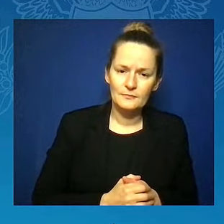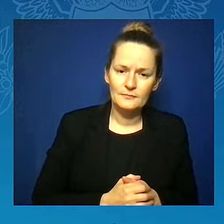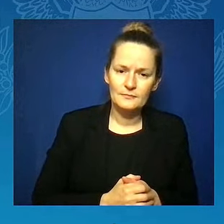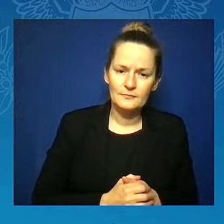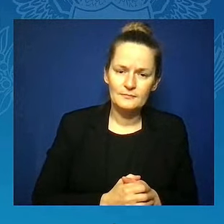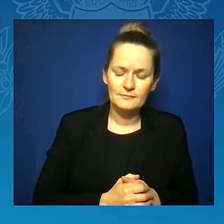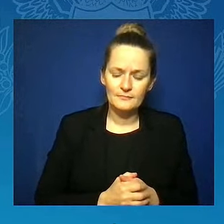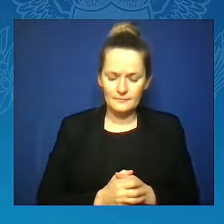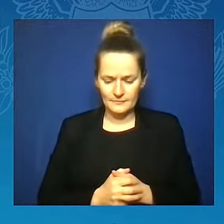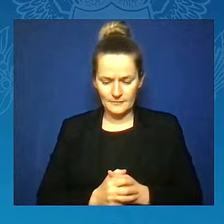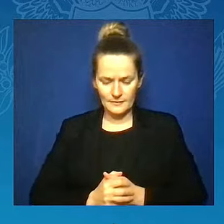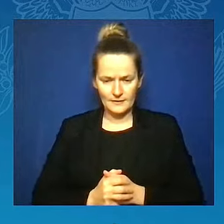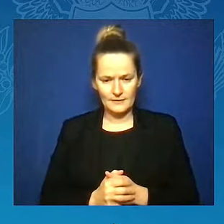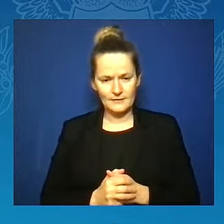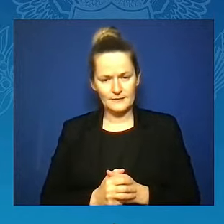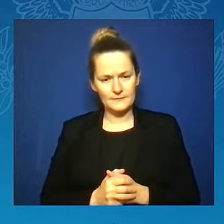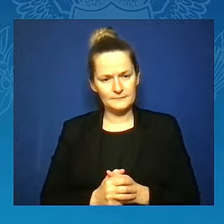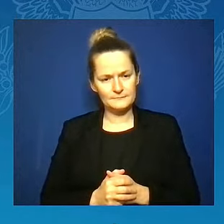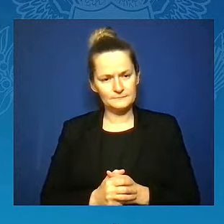We are not playing around.